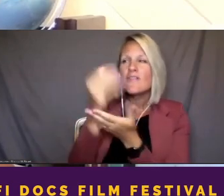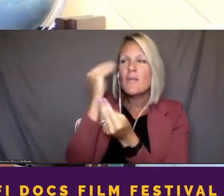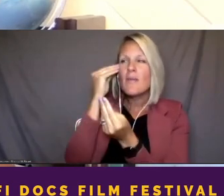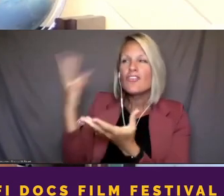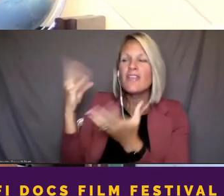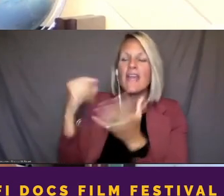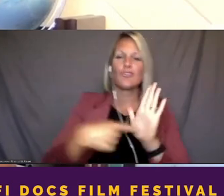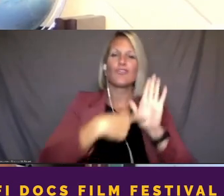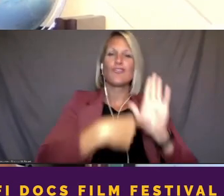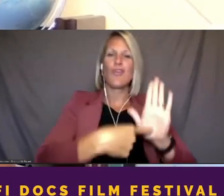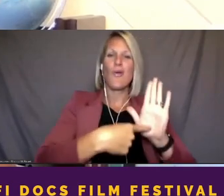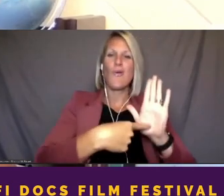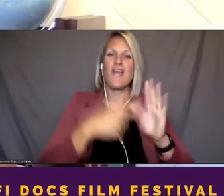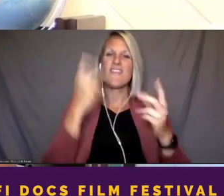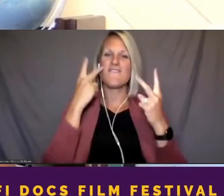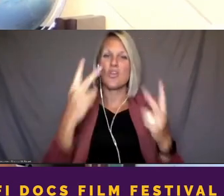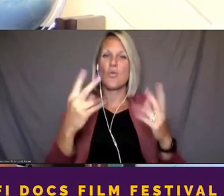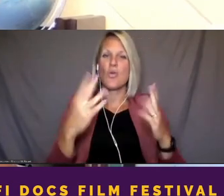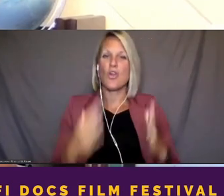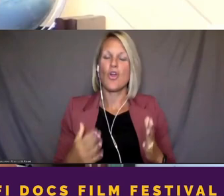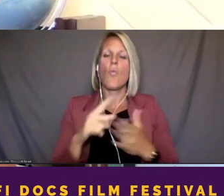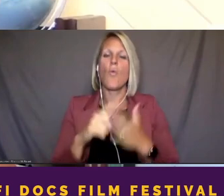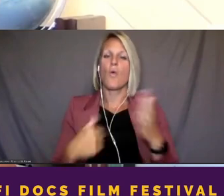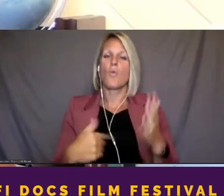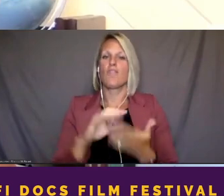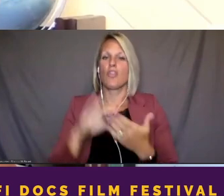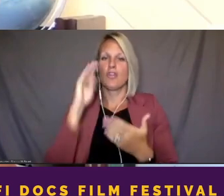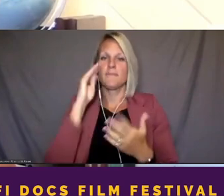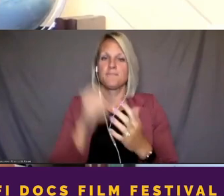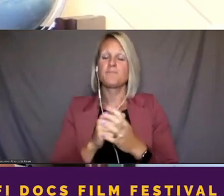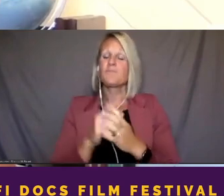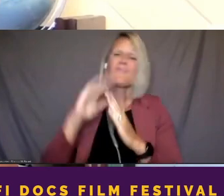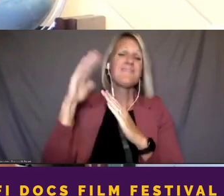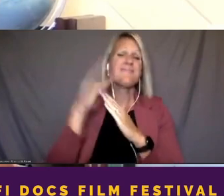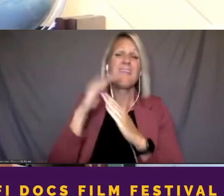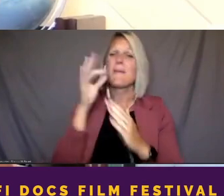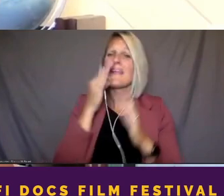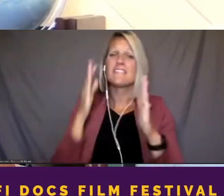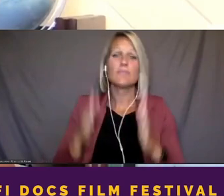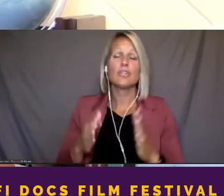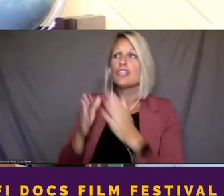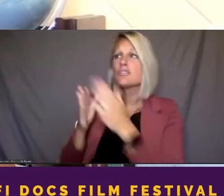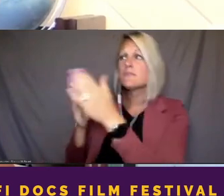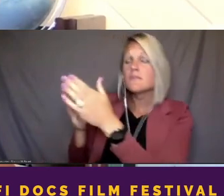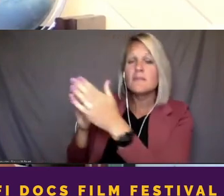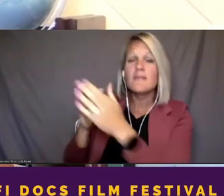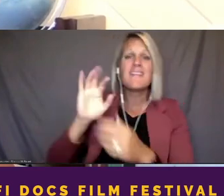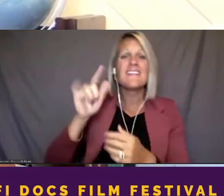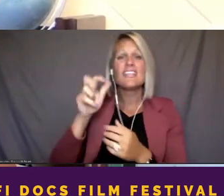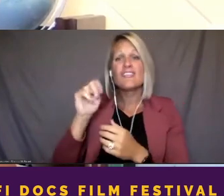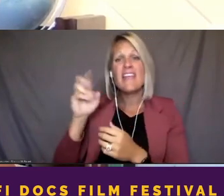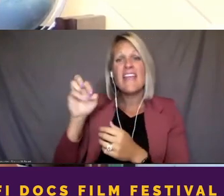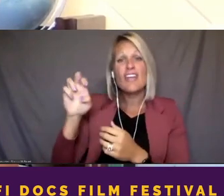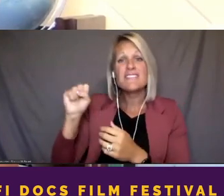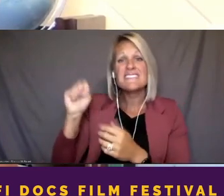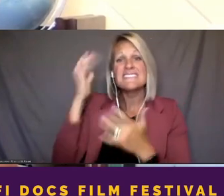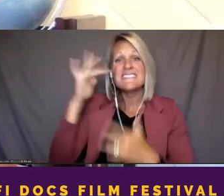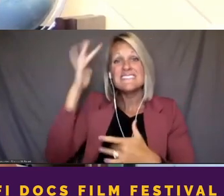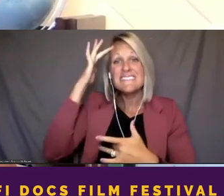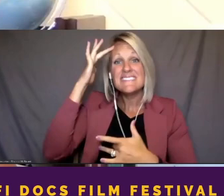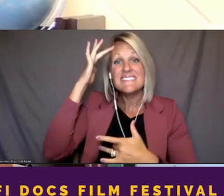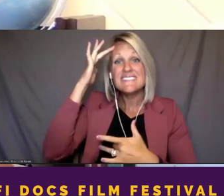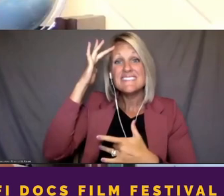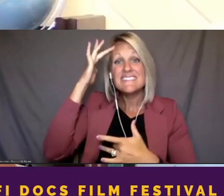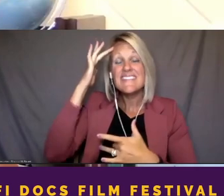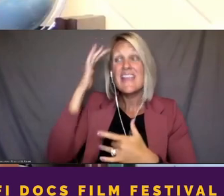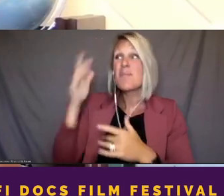we went to the top experts on Legionnaires disease. It turns out there's a cohort of people who have devoted their lives to studying this